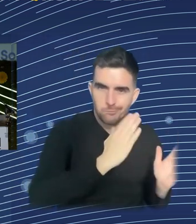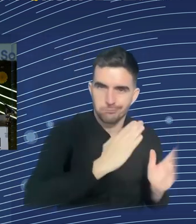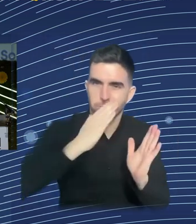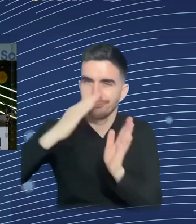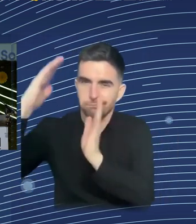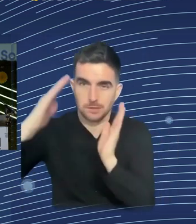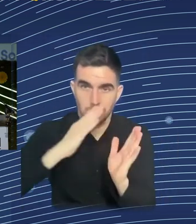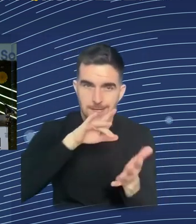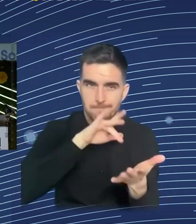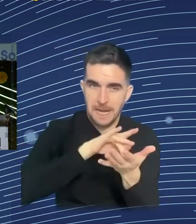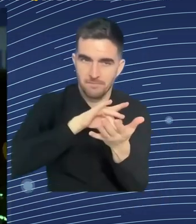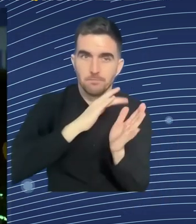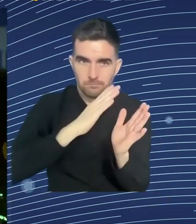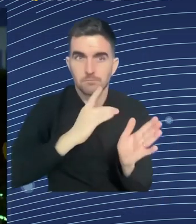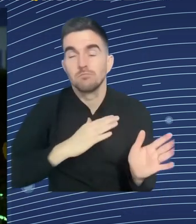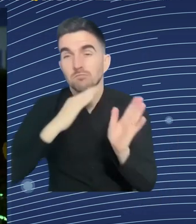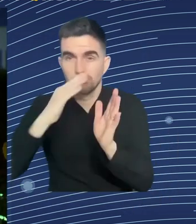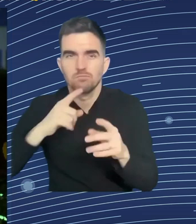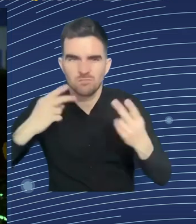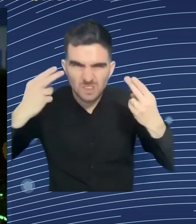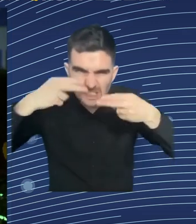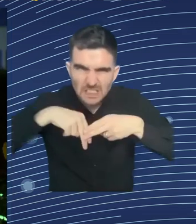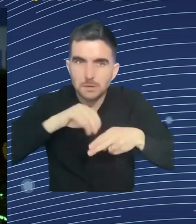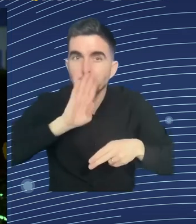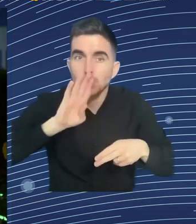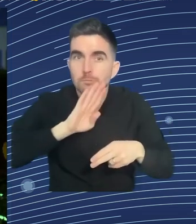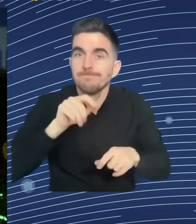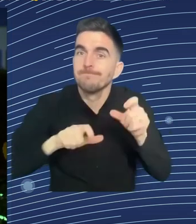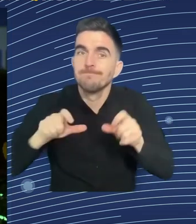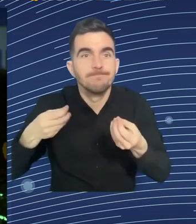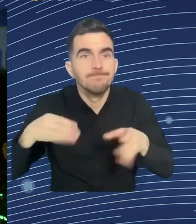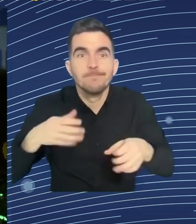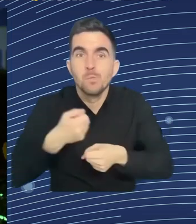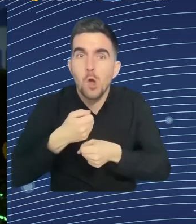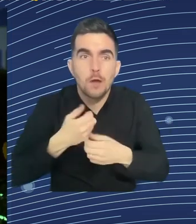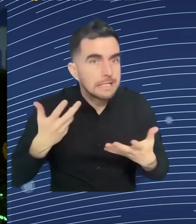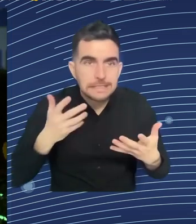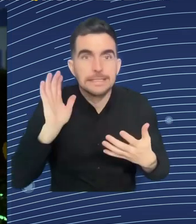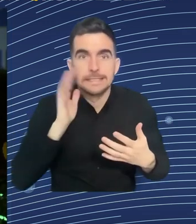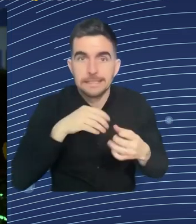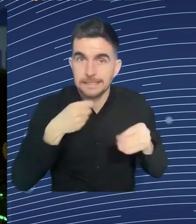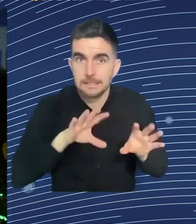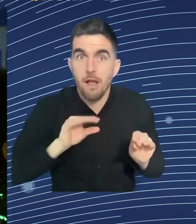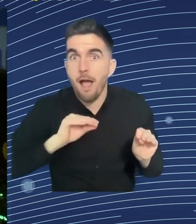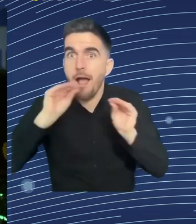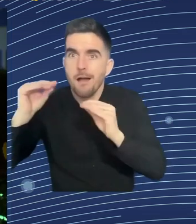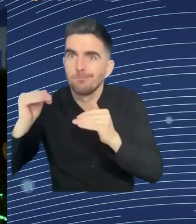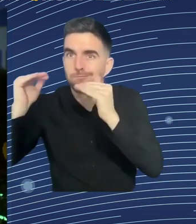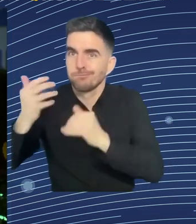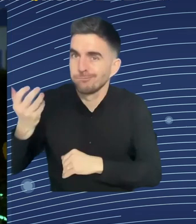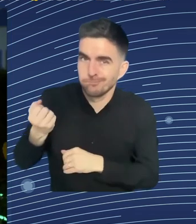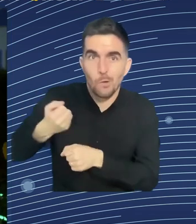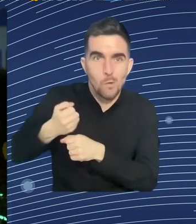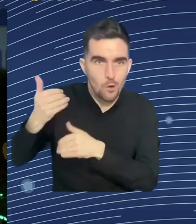doing the middle earning ones. And the ones that were not qualified to move up, they